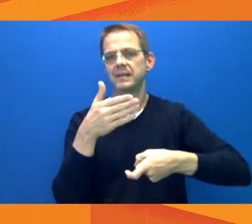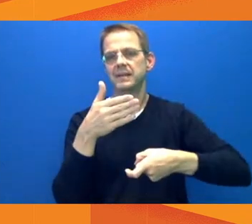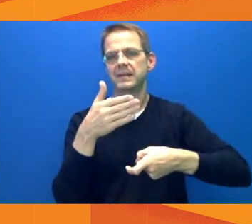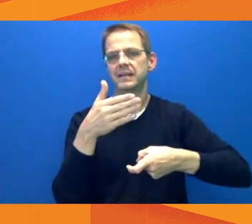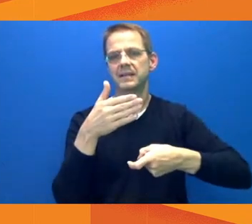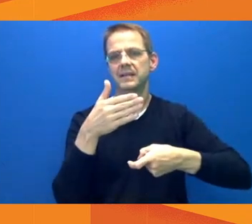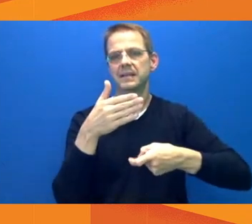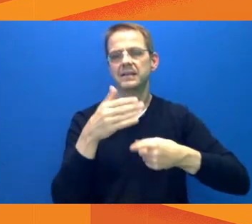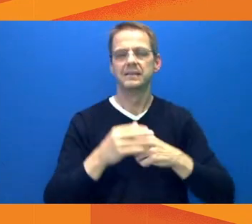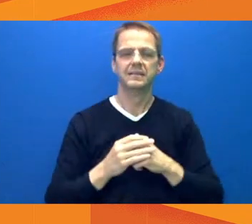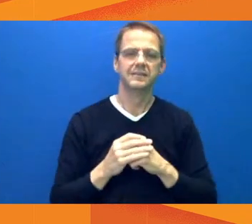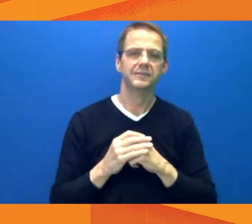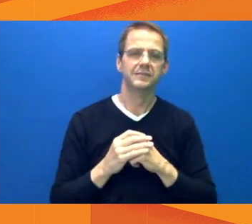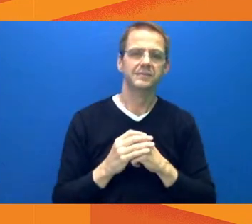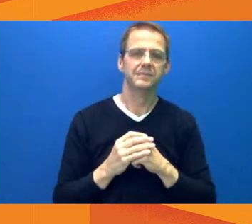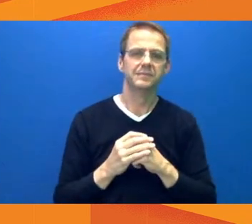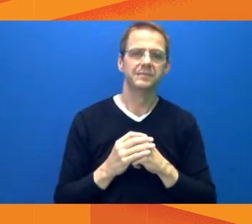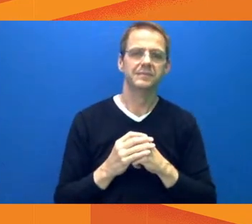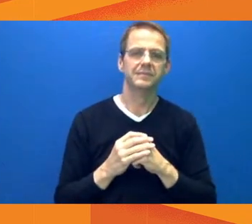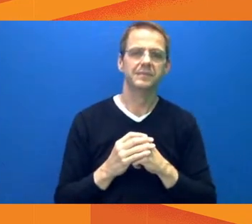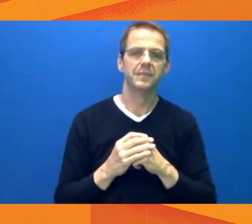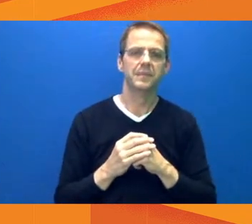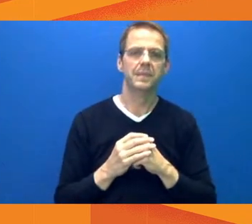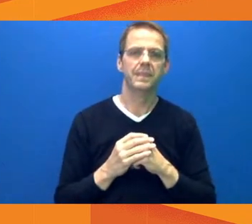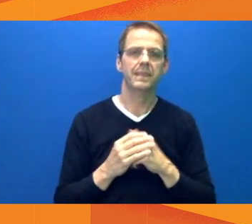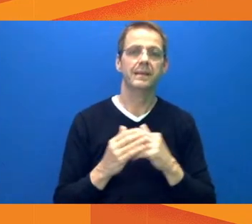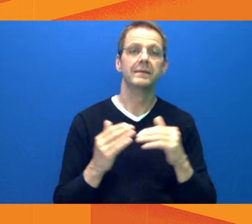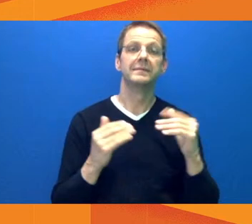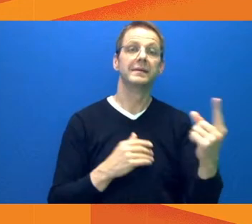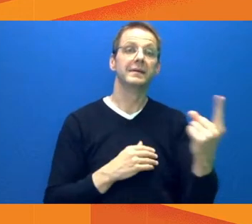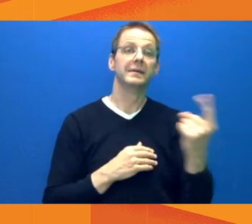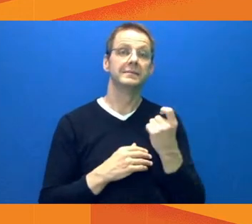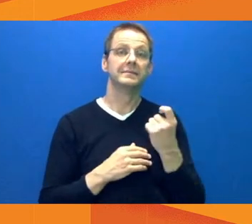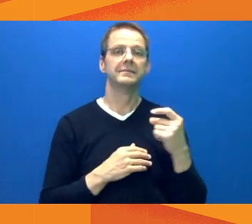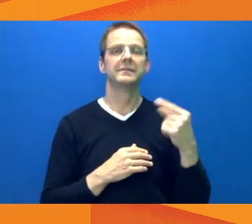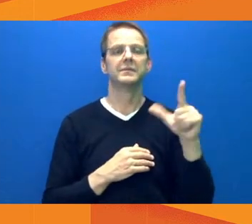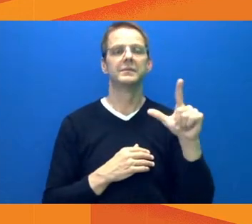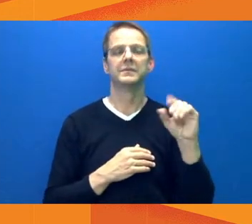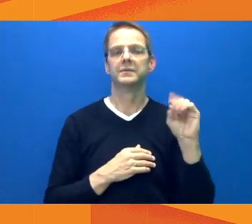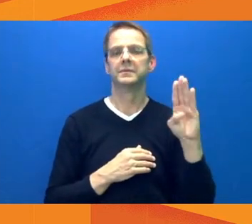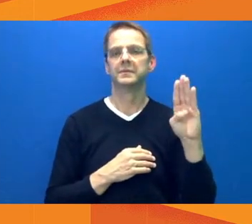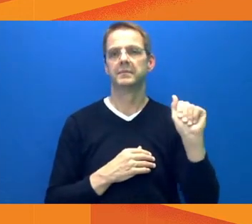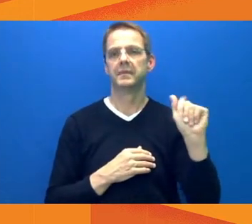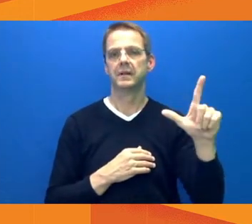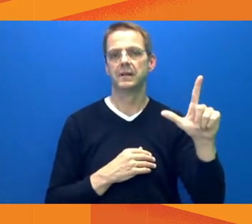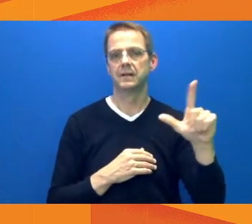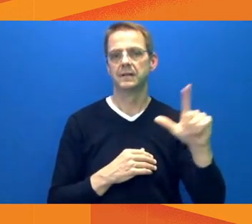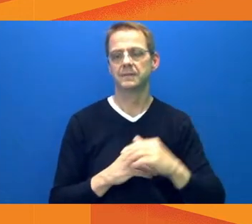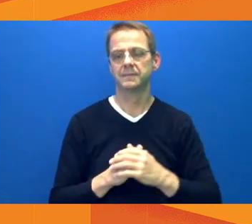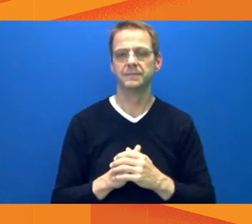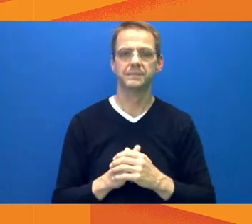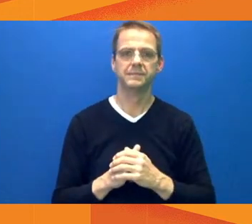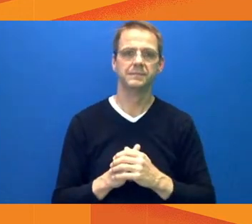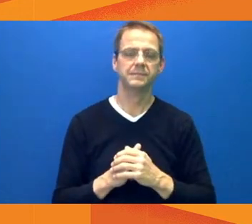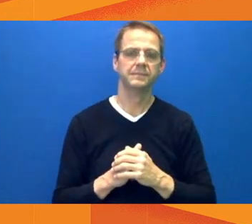Hi there, thanks for taking my question. I don't know if this is for Mayor Iveson or Mr. Korbel, but